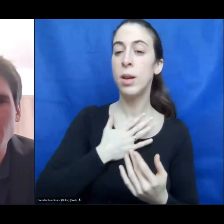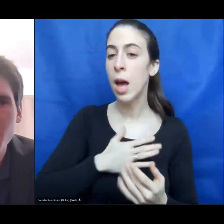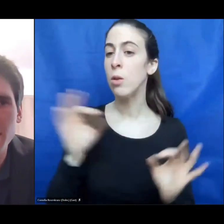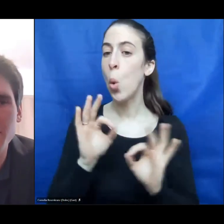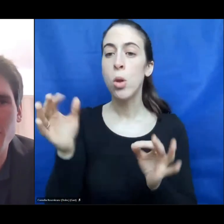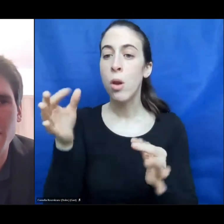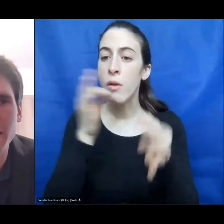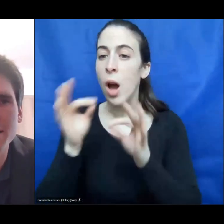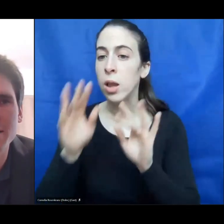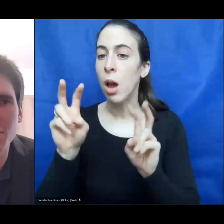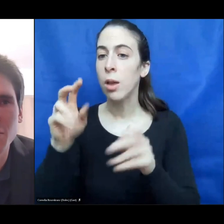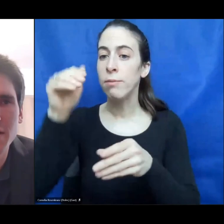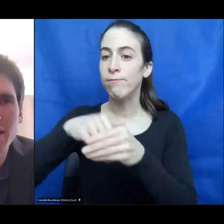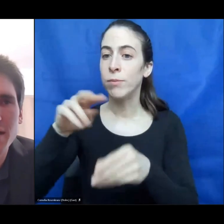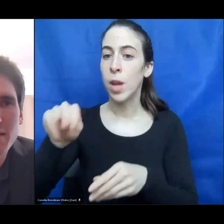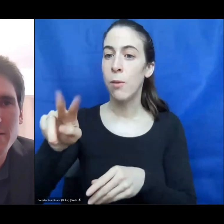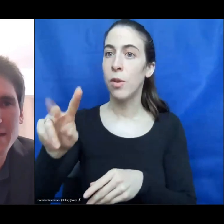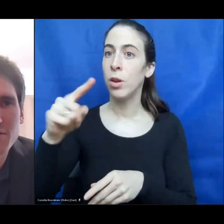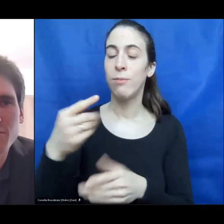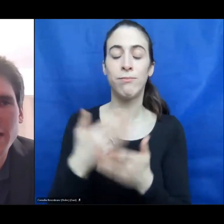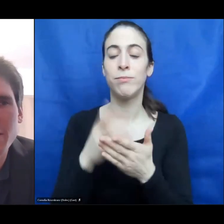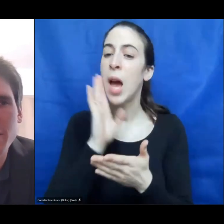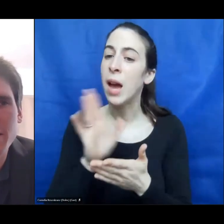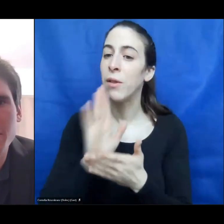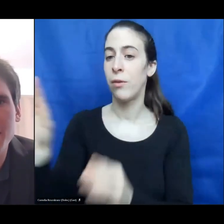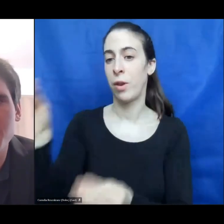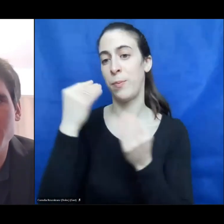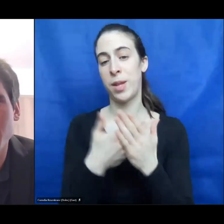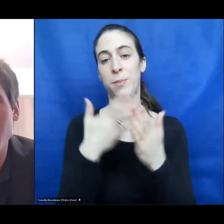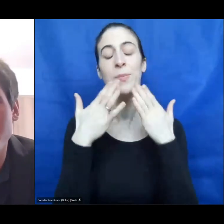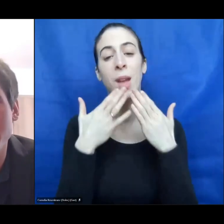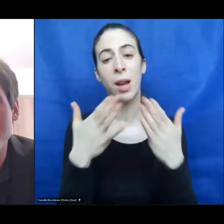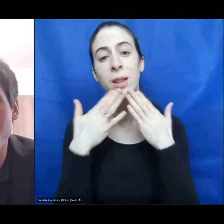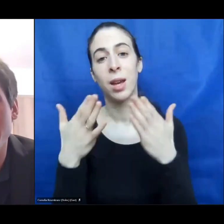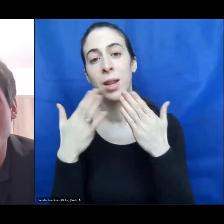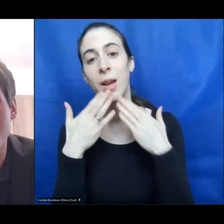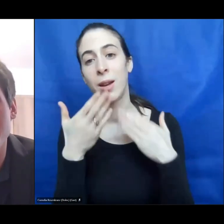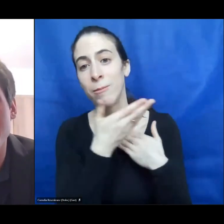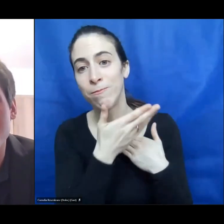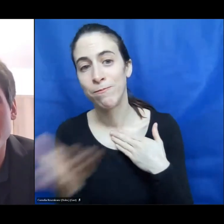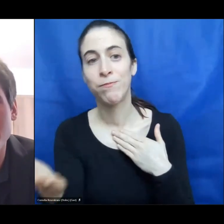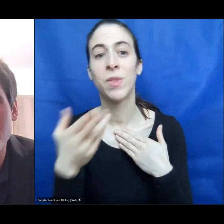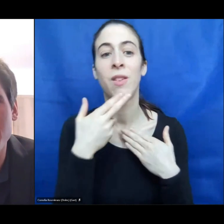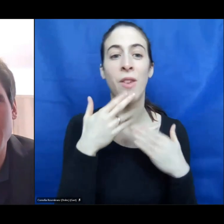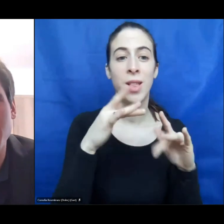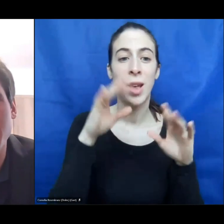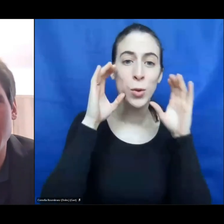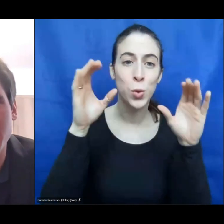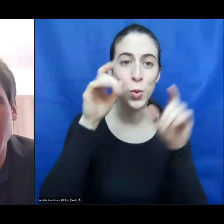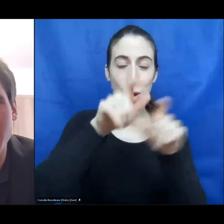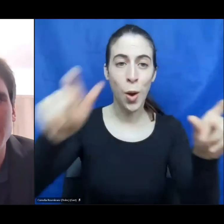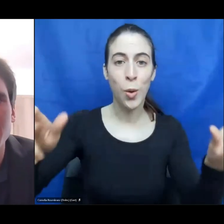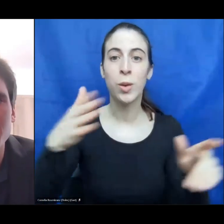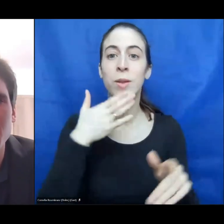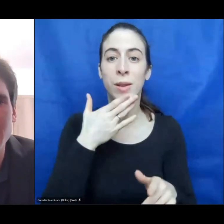just inform us. So thank you very, very much to all participants in this session. Thank you very